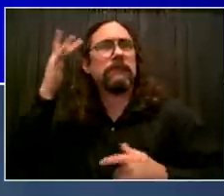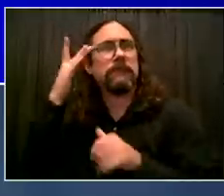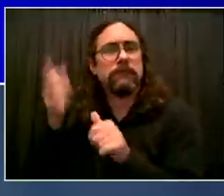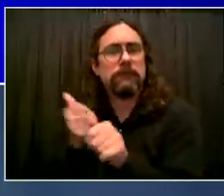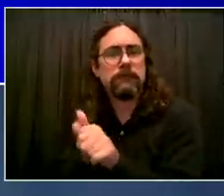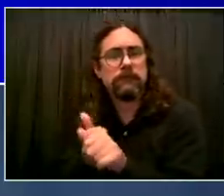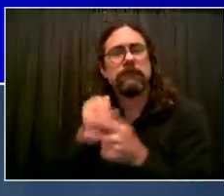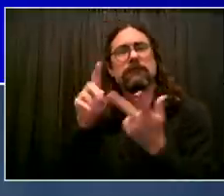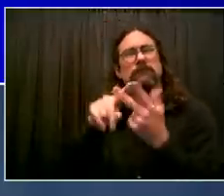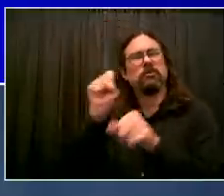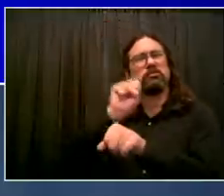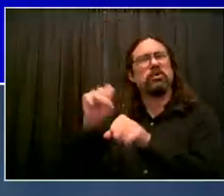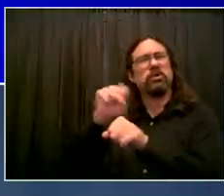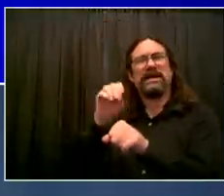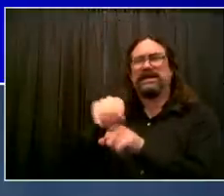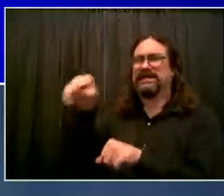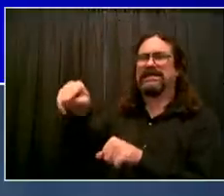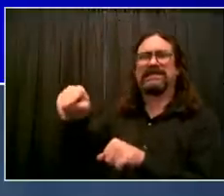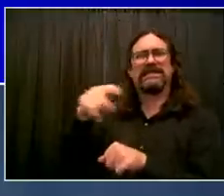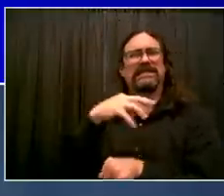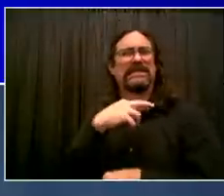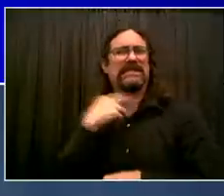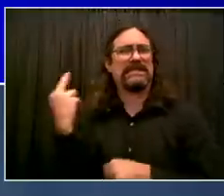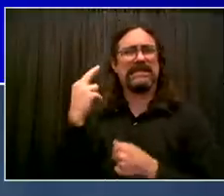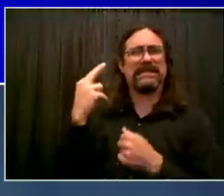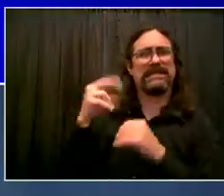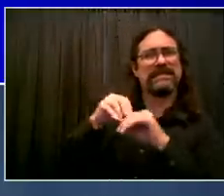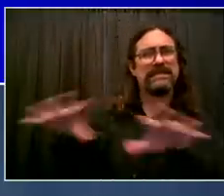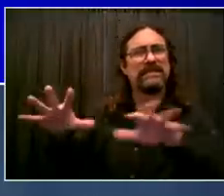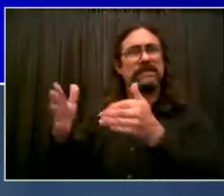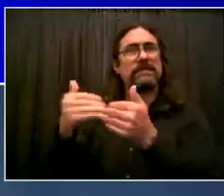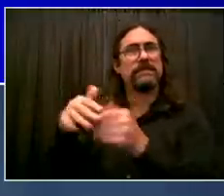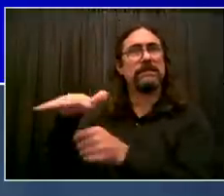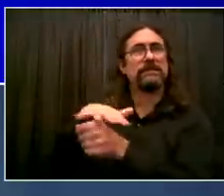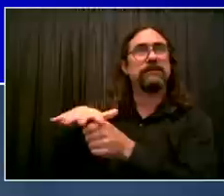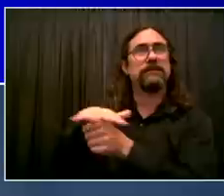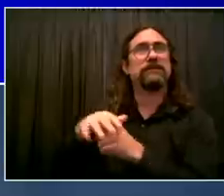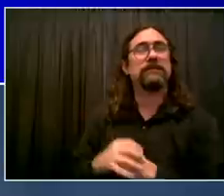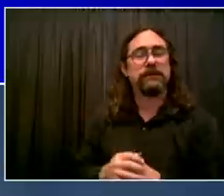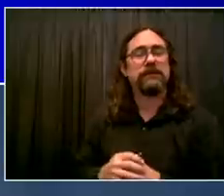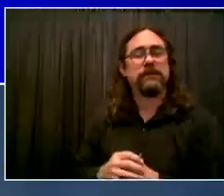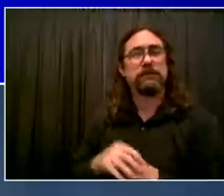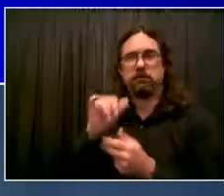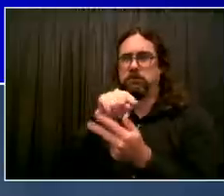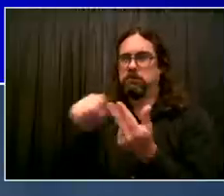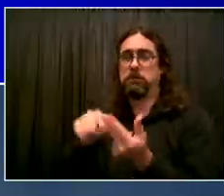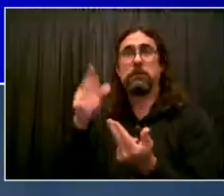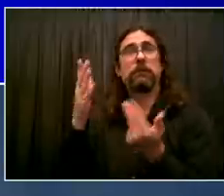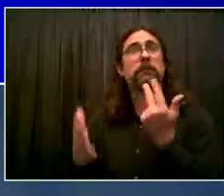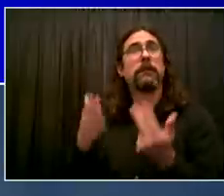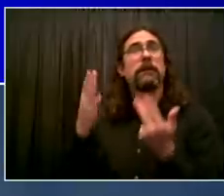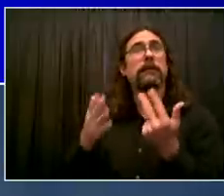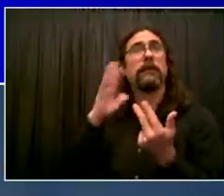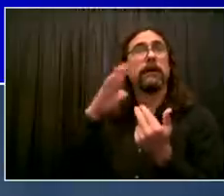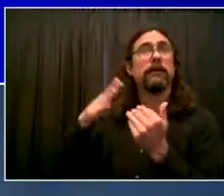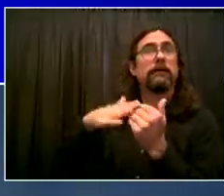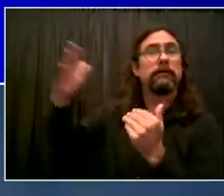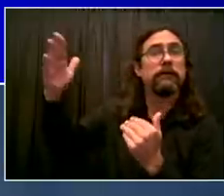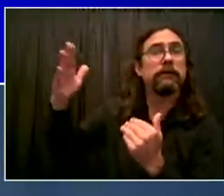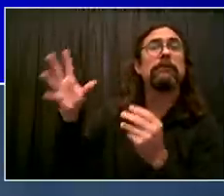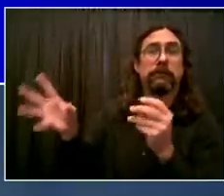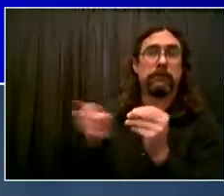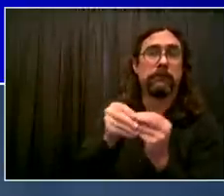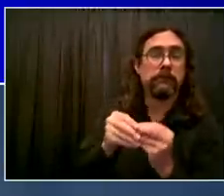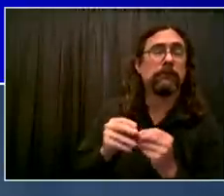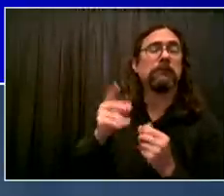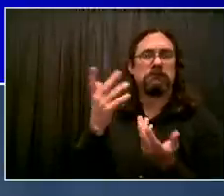going to be so important for this city. But right now for Pfizer recipients, here are the ground rules. And it covers a lot of New Yorkers. If